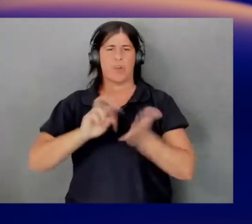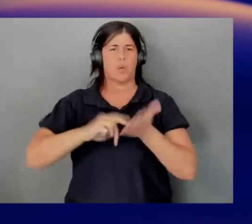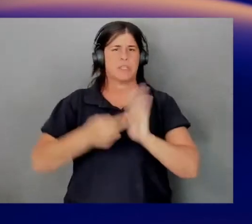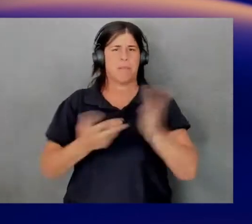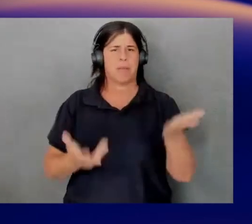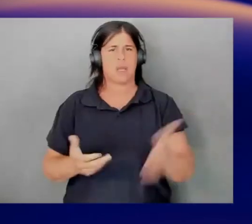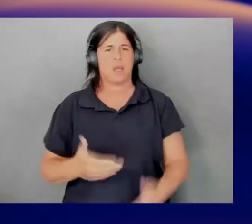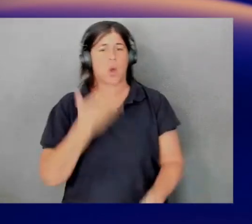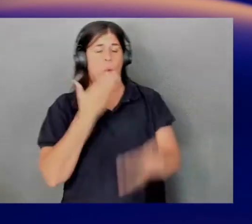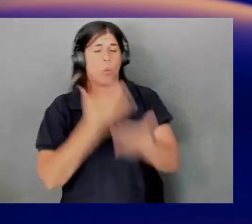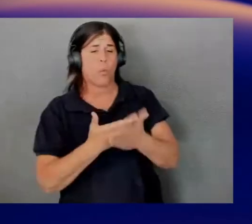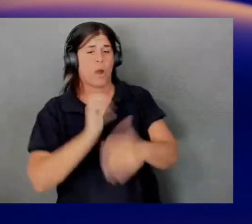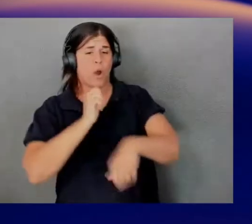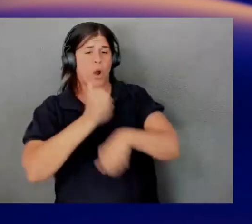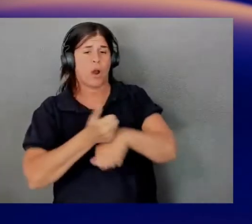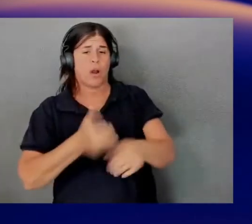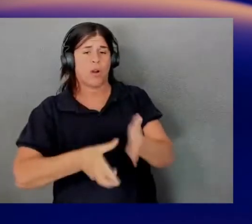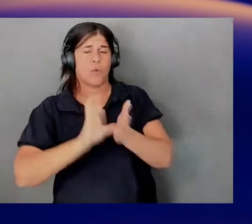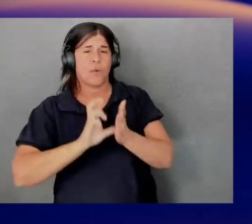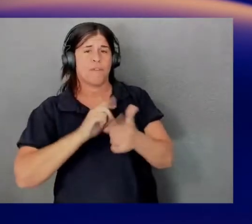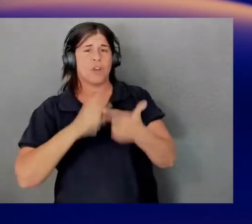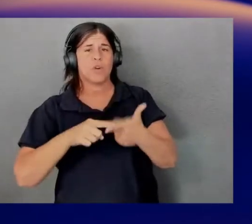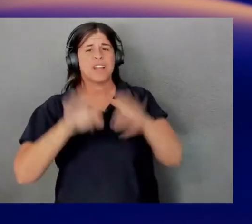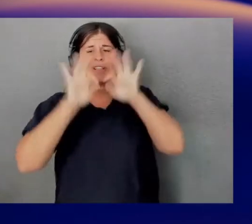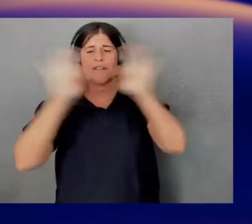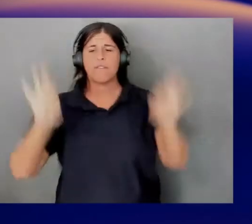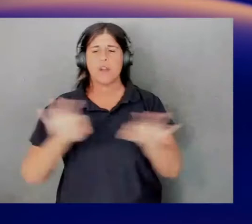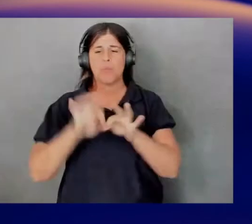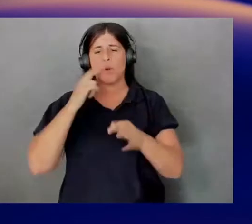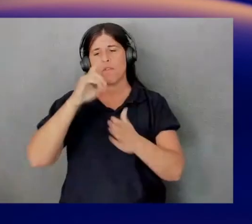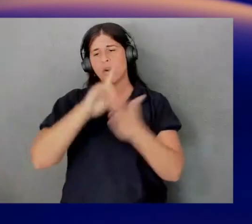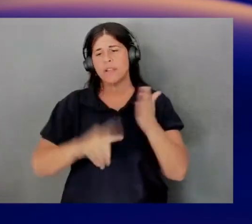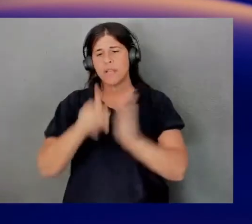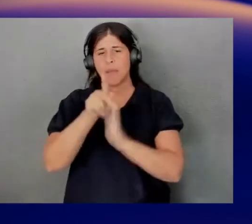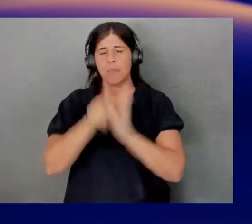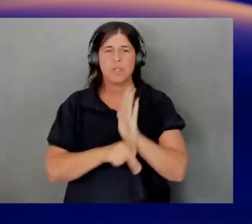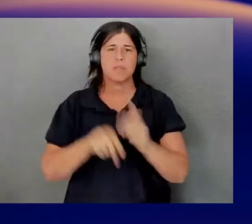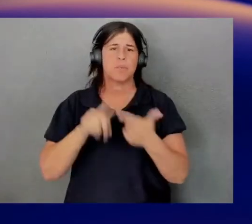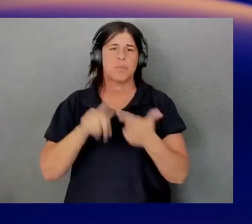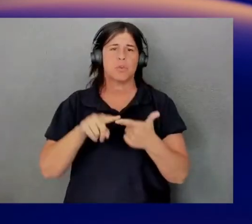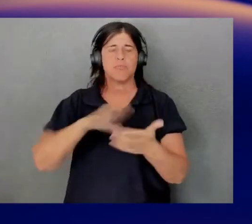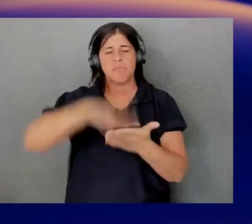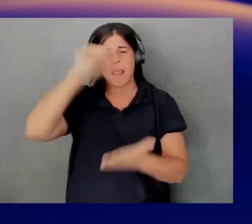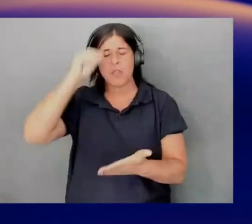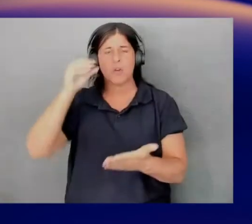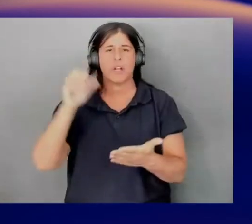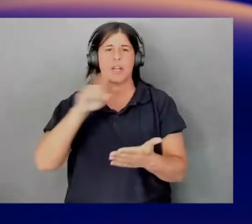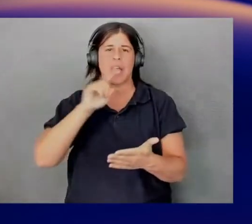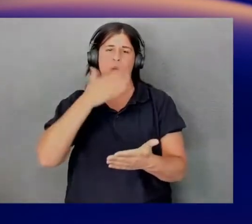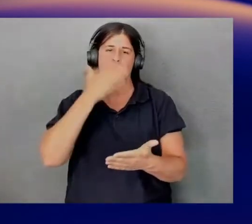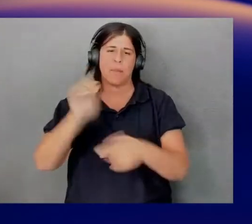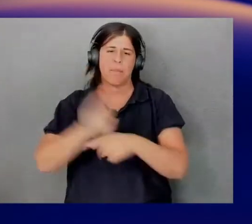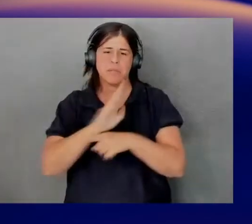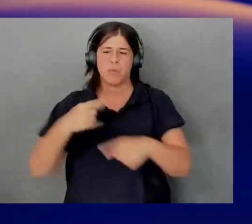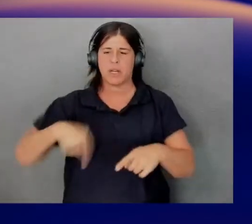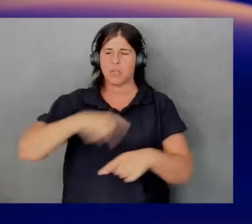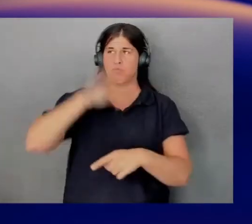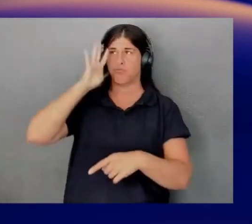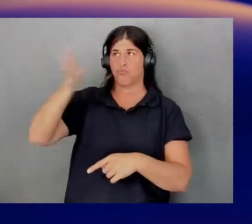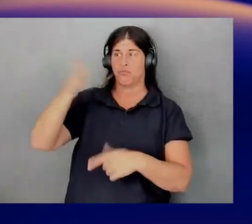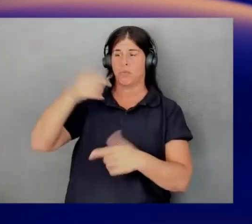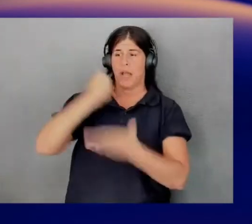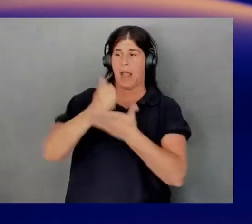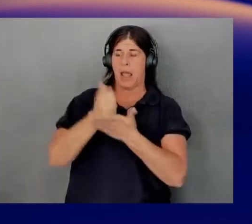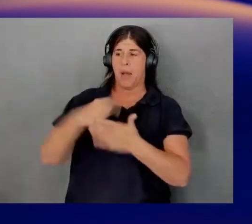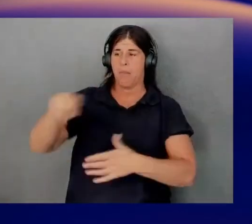review is essentially this framework of design principles and learnings and best practices that we've come up with after helping customers